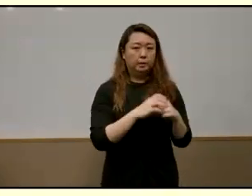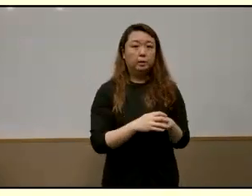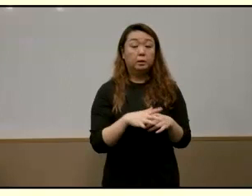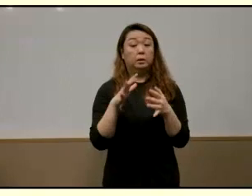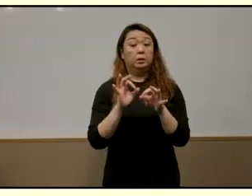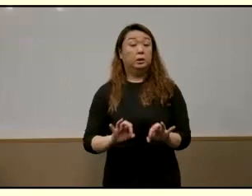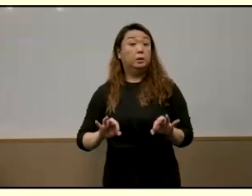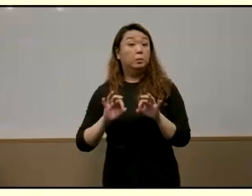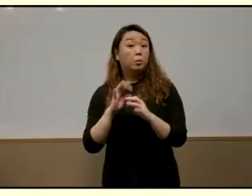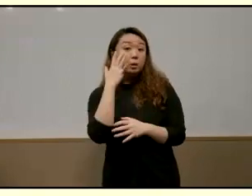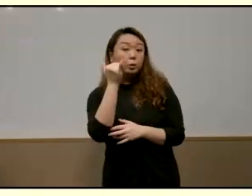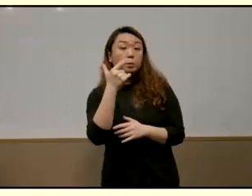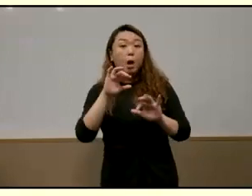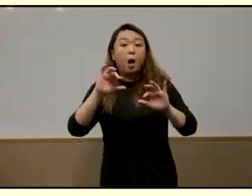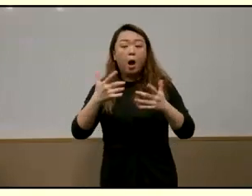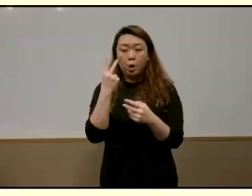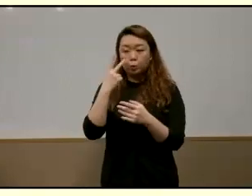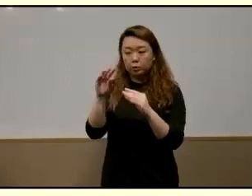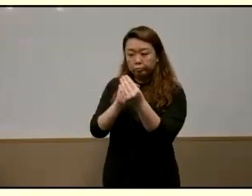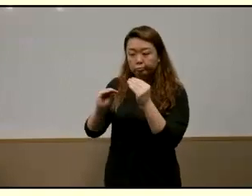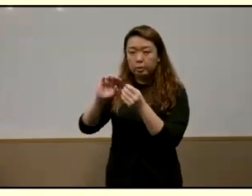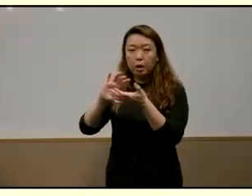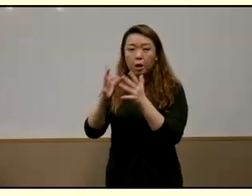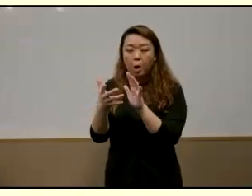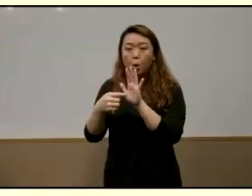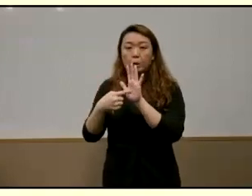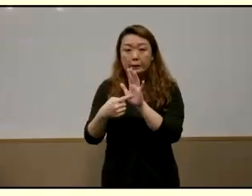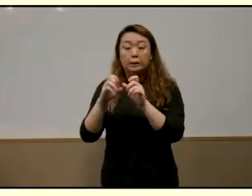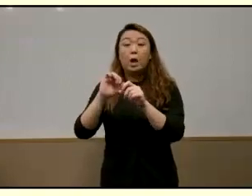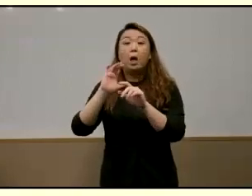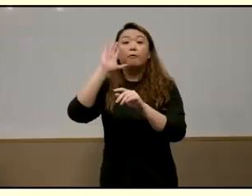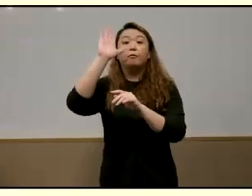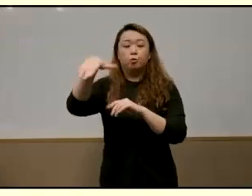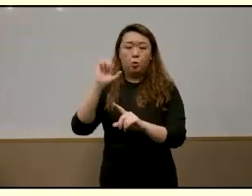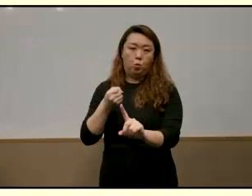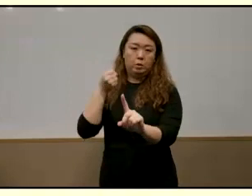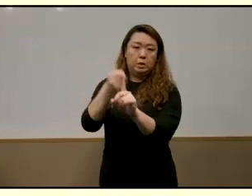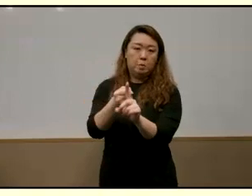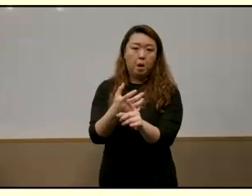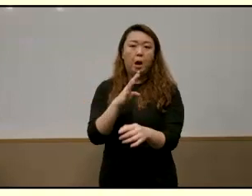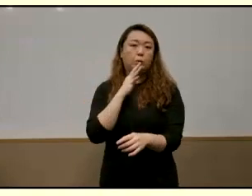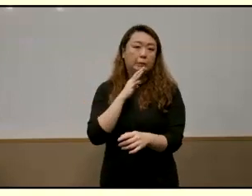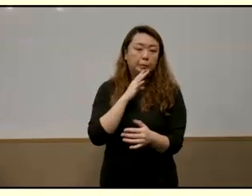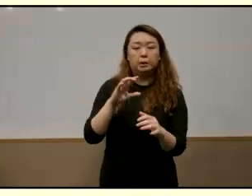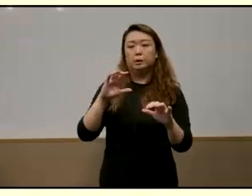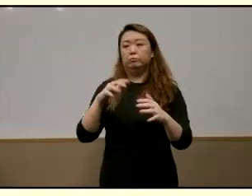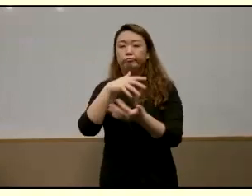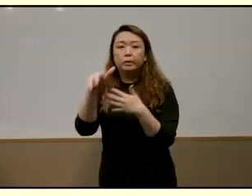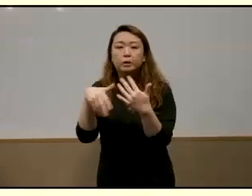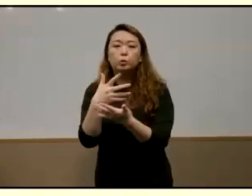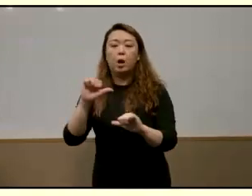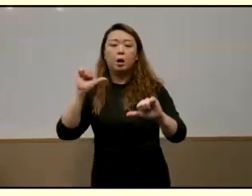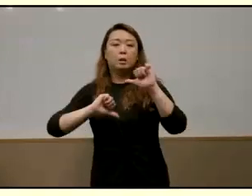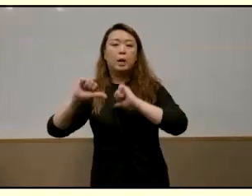the way we frame the issue can trickle down and it can impact the way we speak our actions interactions and the way we